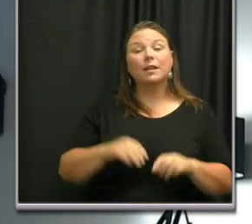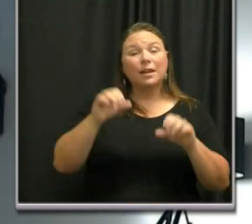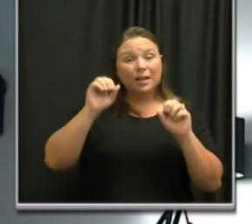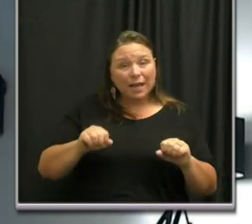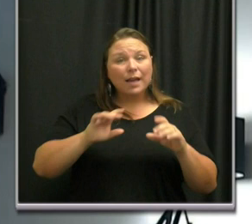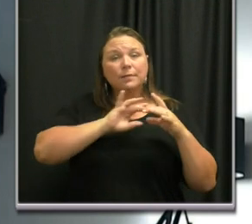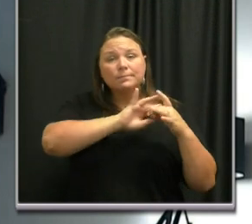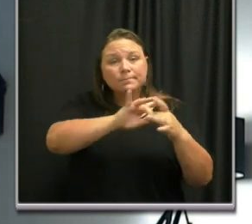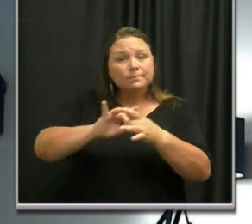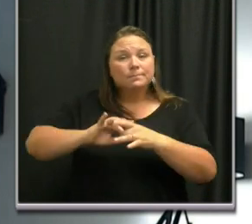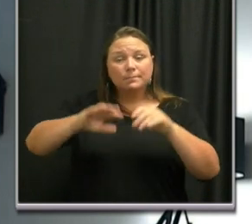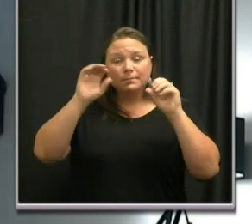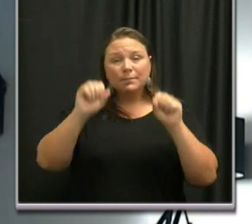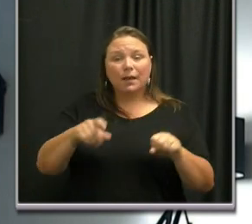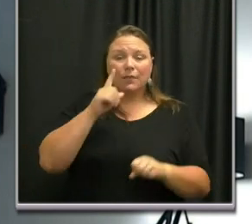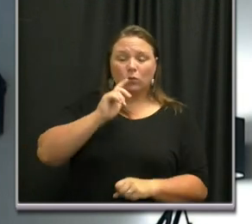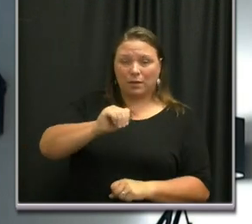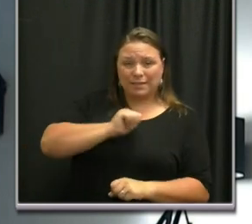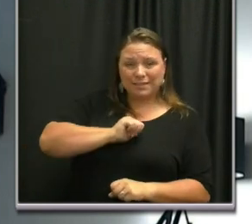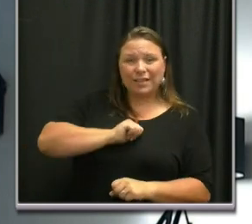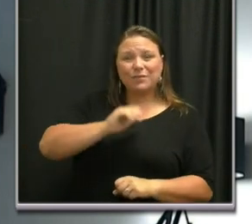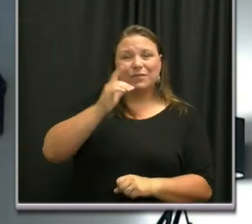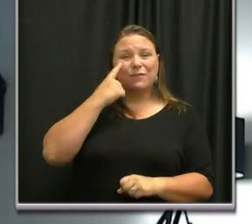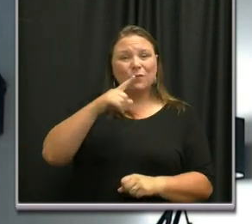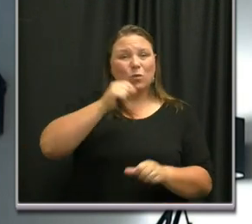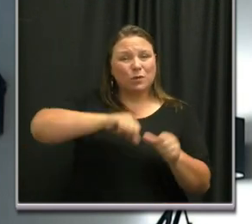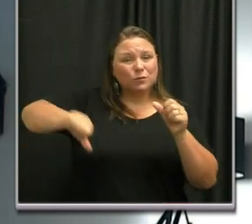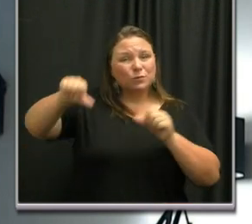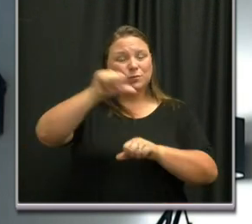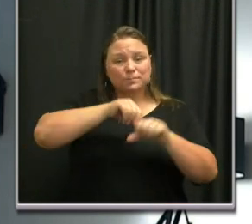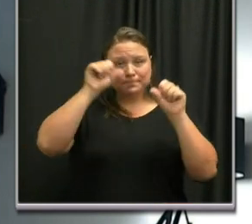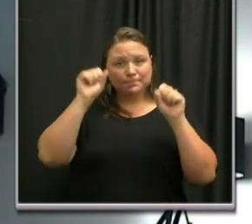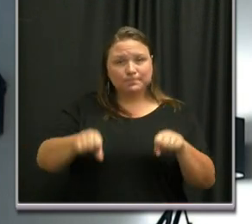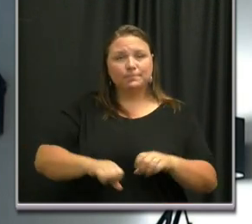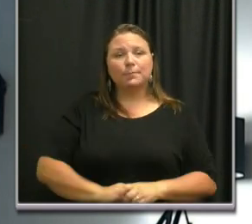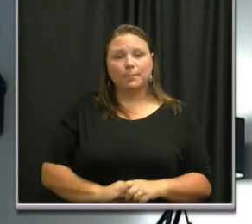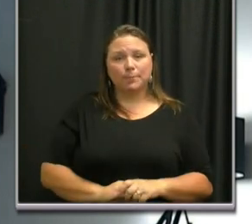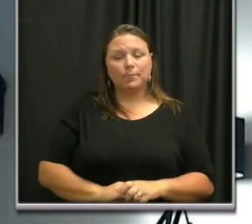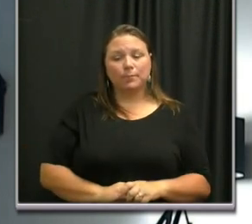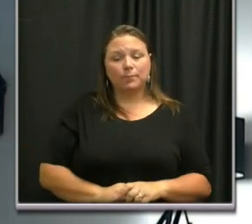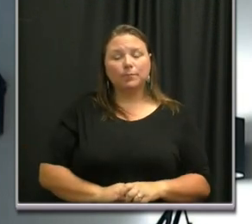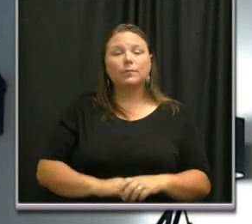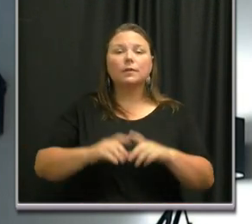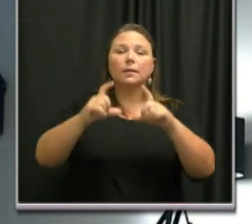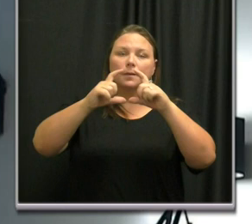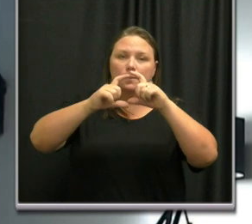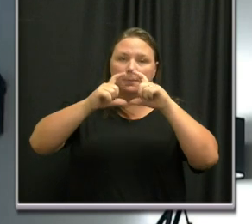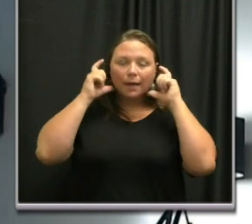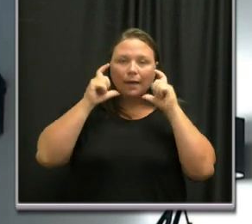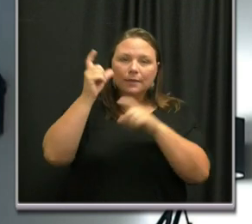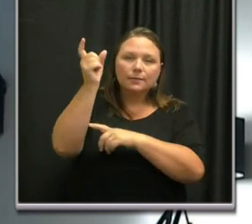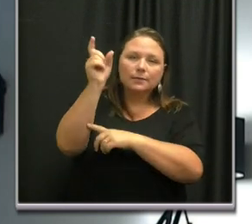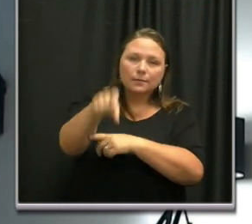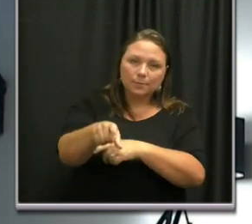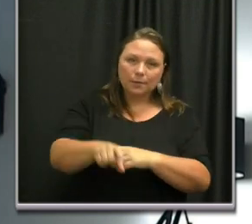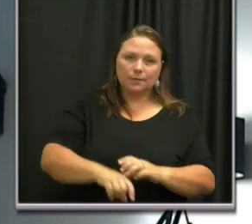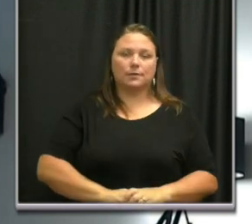together for ourselves and for each other. Wear masks.